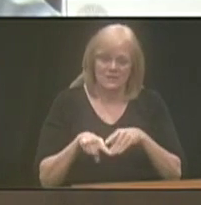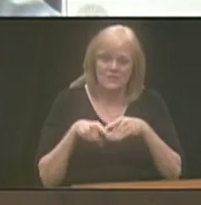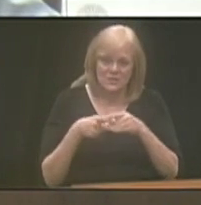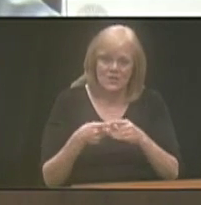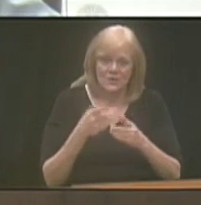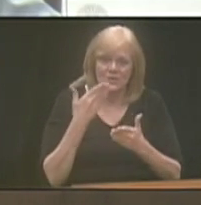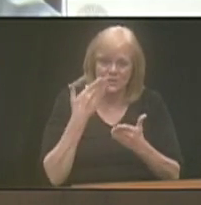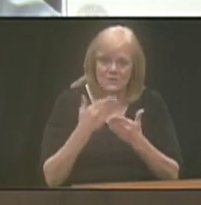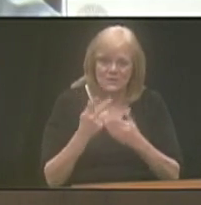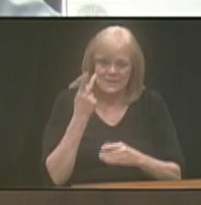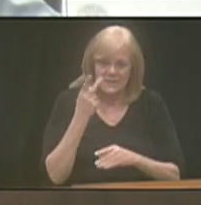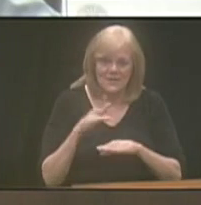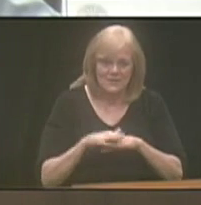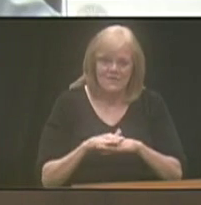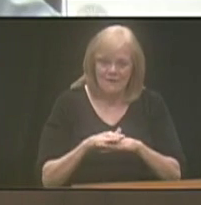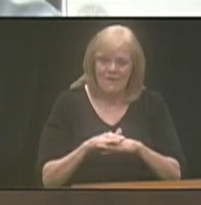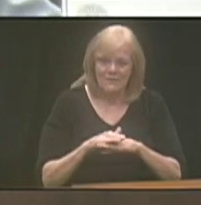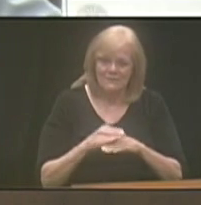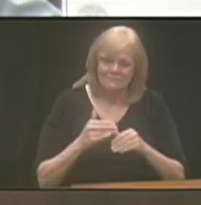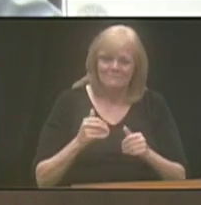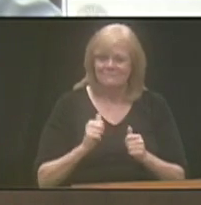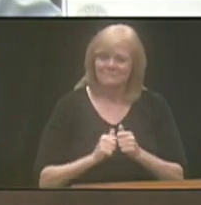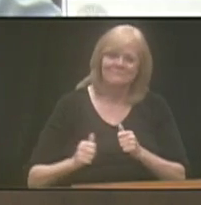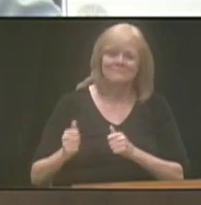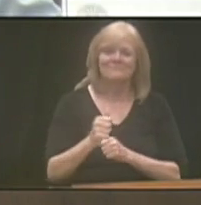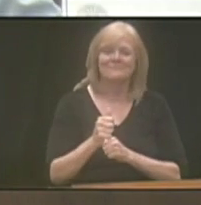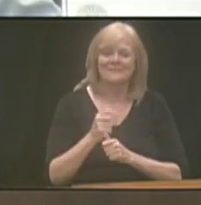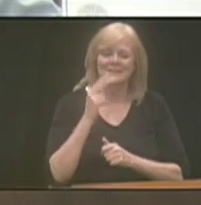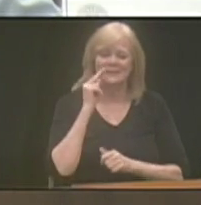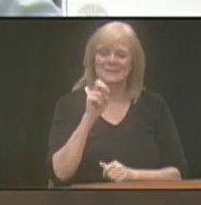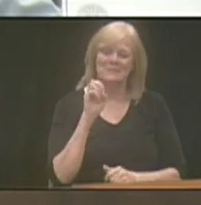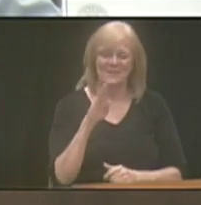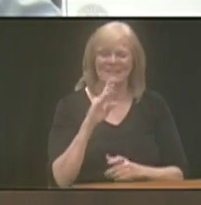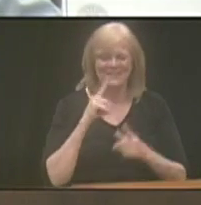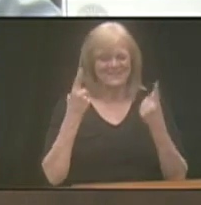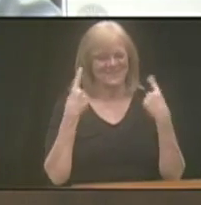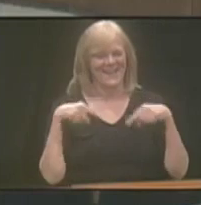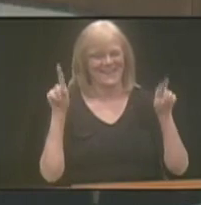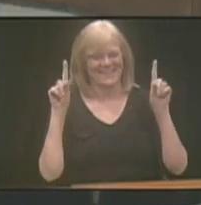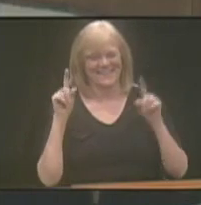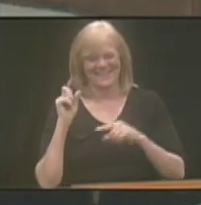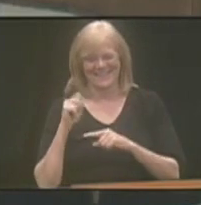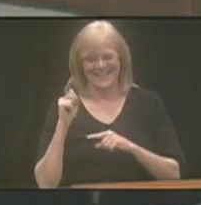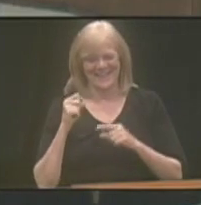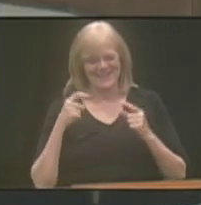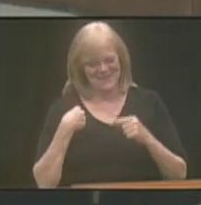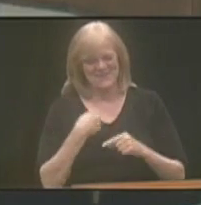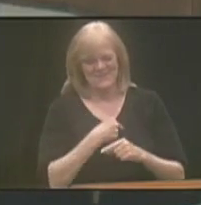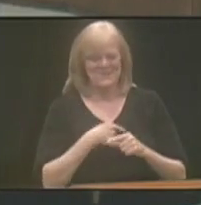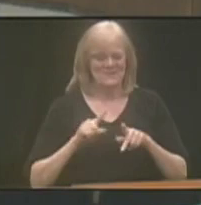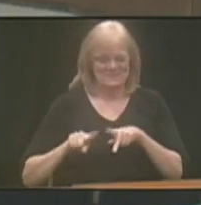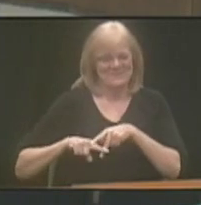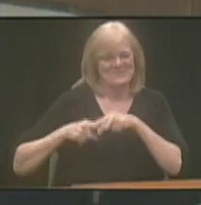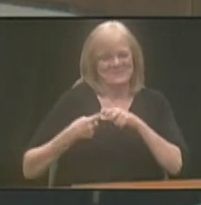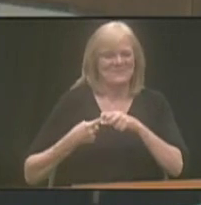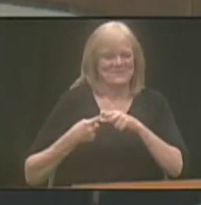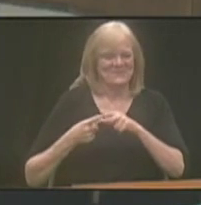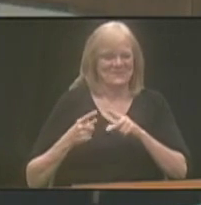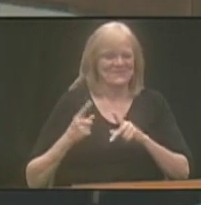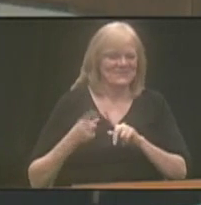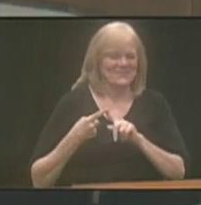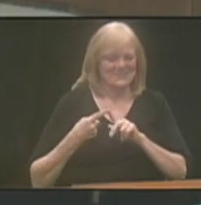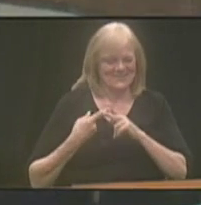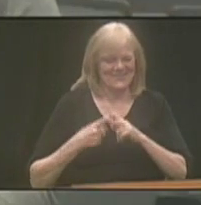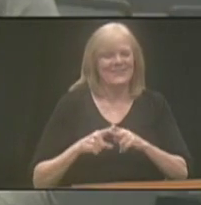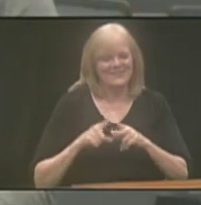and it's good to see us on the forefront, see Nebraskans out there. Yeah, Yeah, I It's like doing something. We weren't pioneers for anything, right? Yeah,